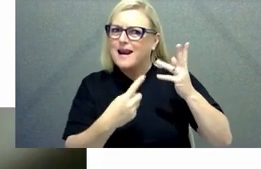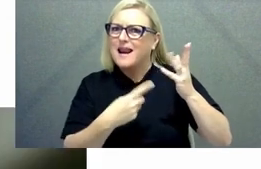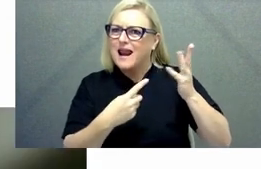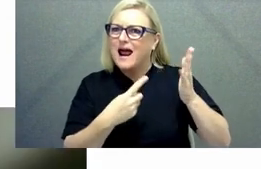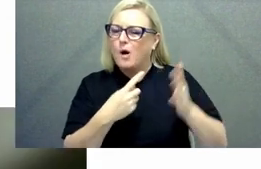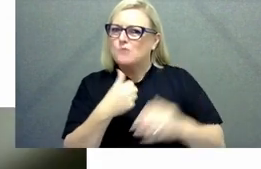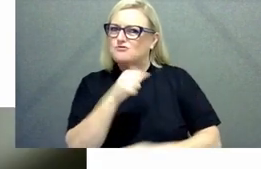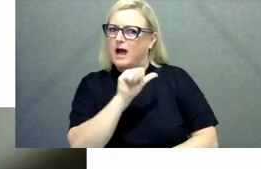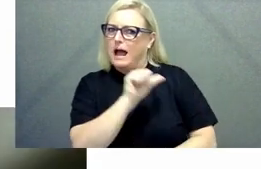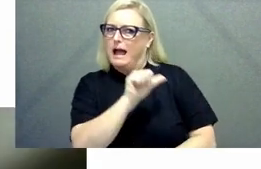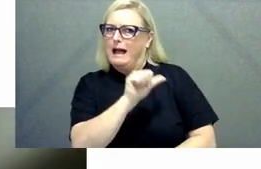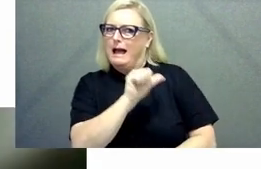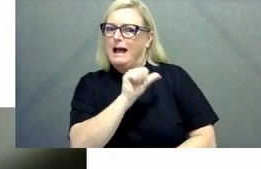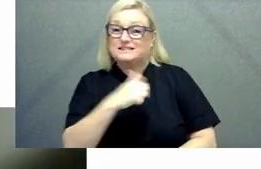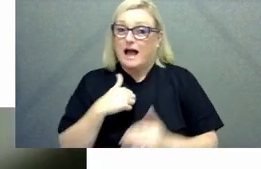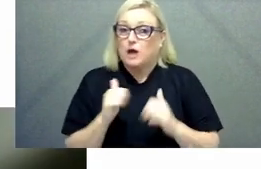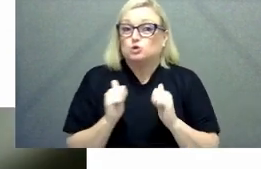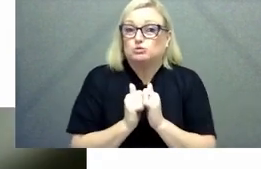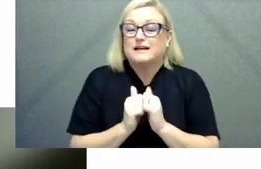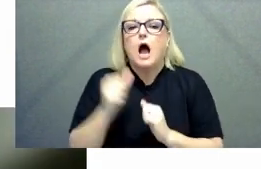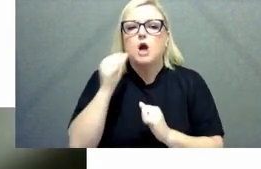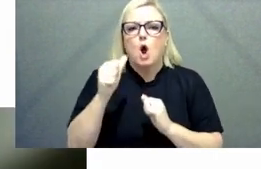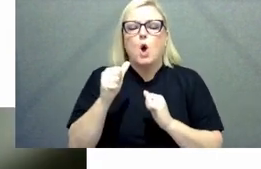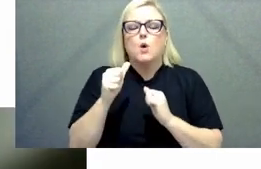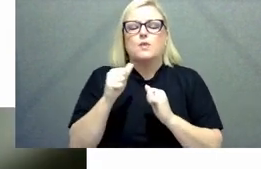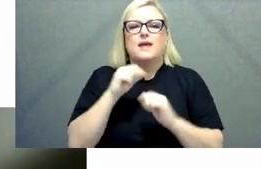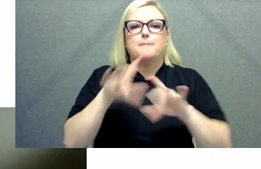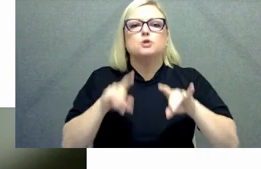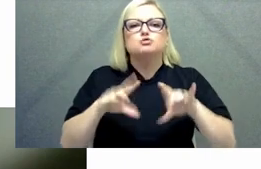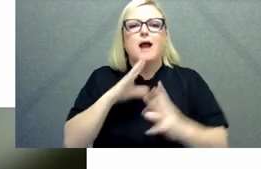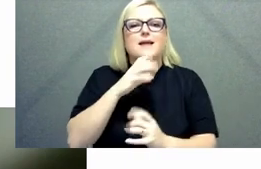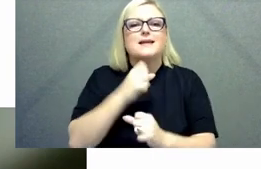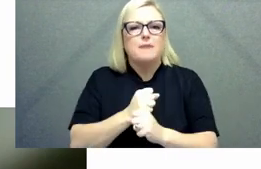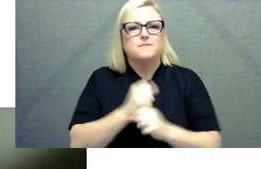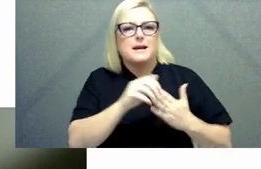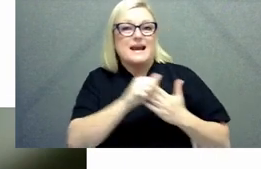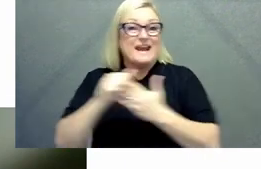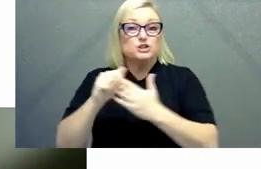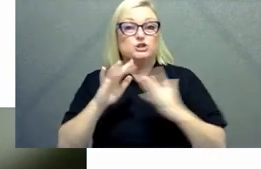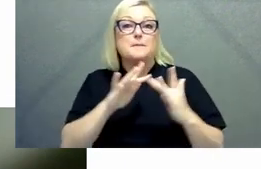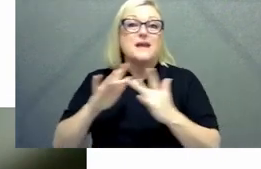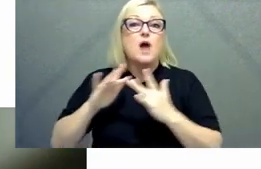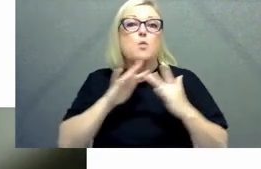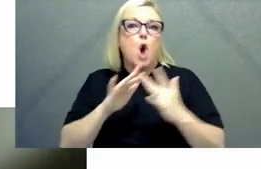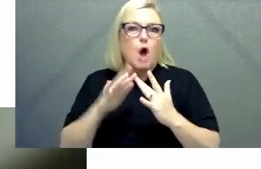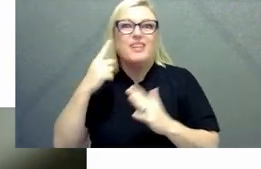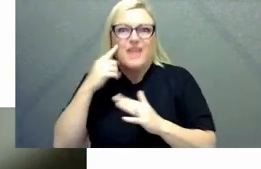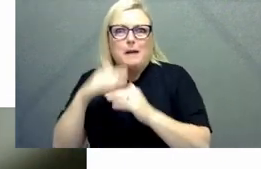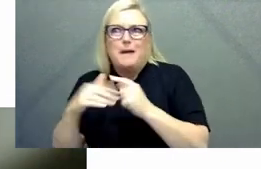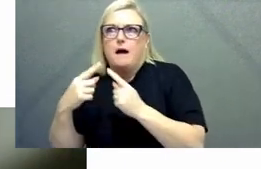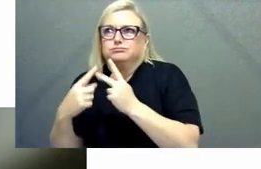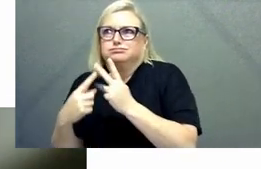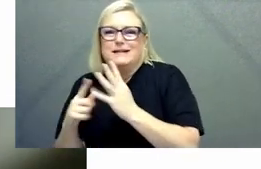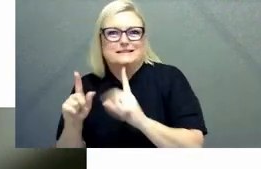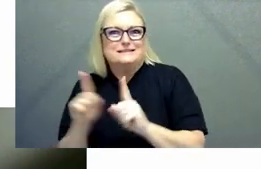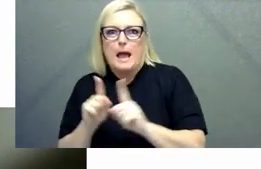to members of the australian government leadership network in queensland so i would be very surprised if we don't